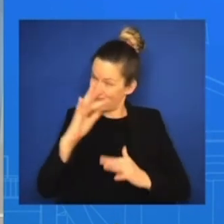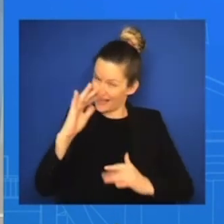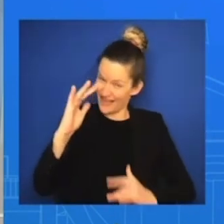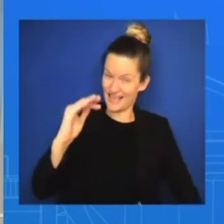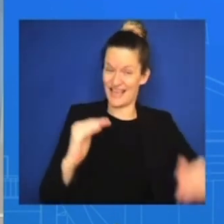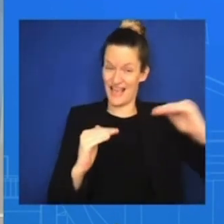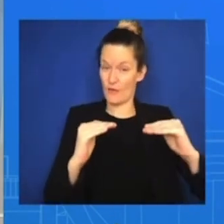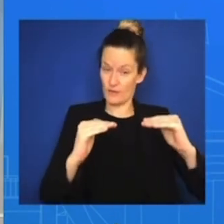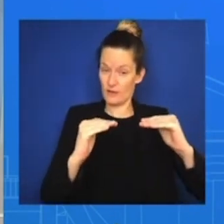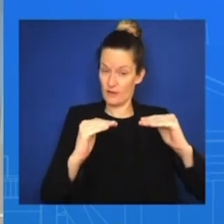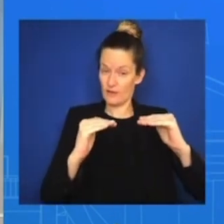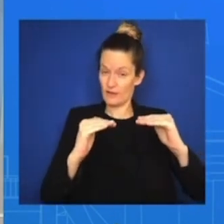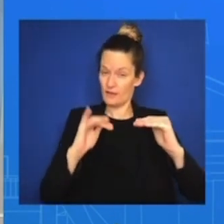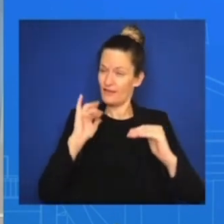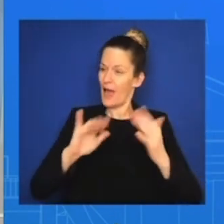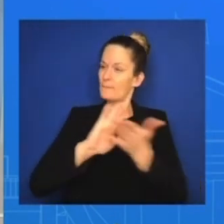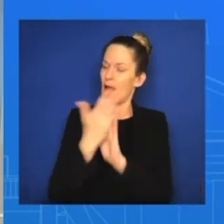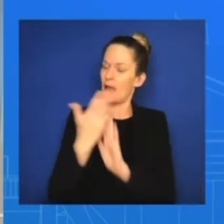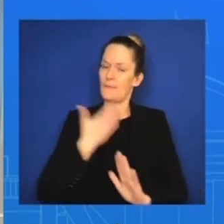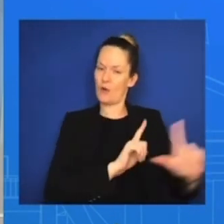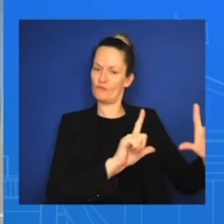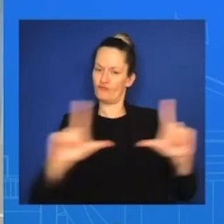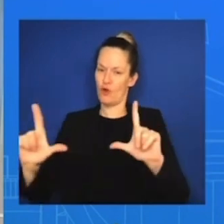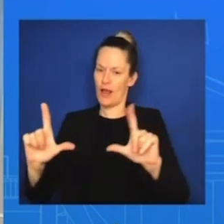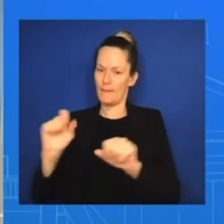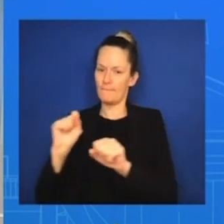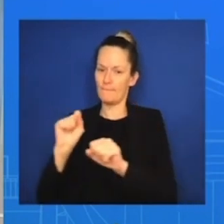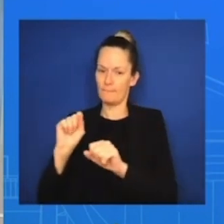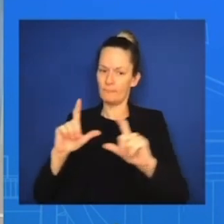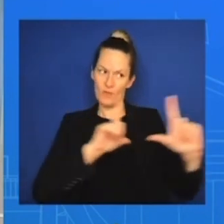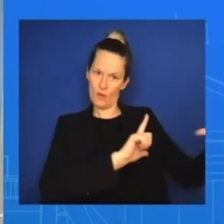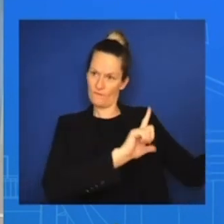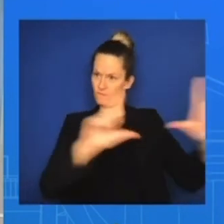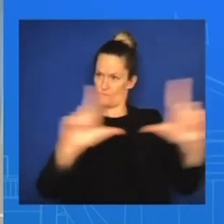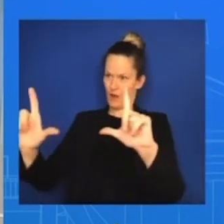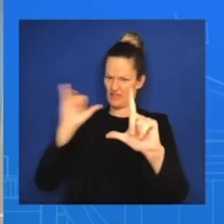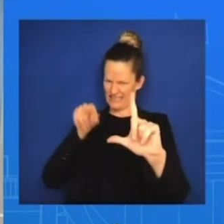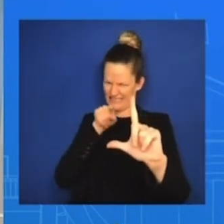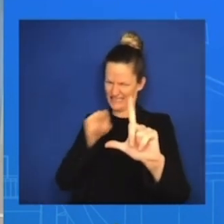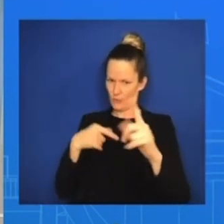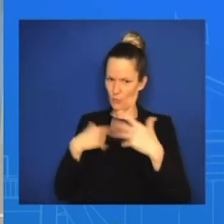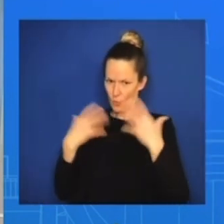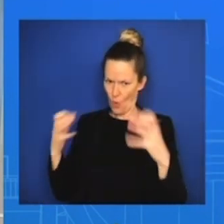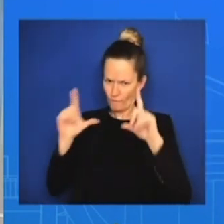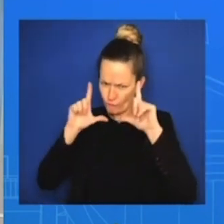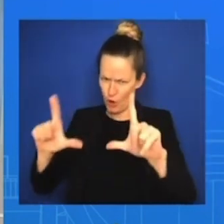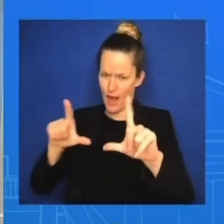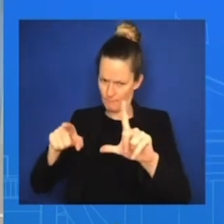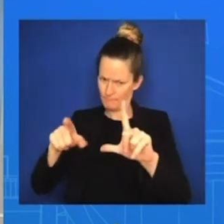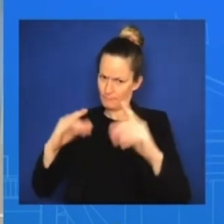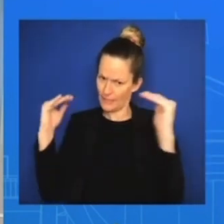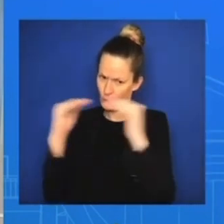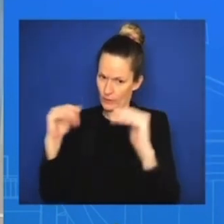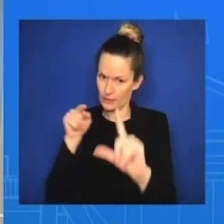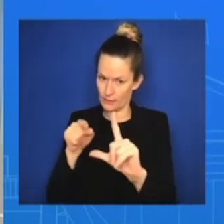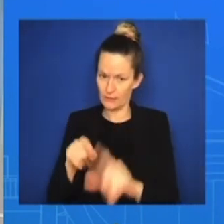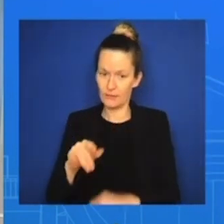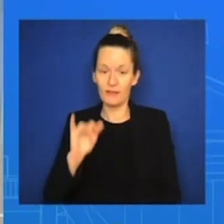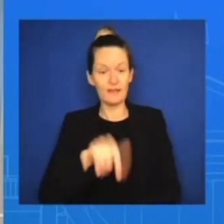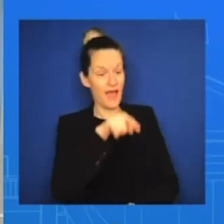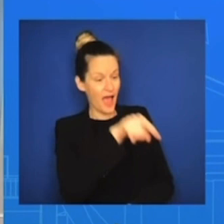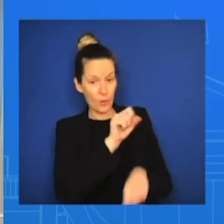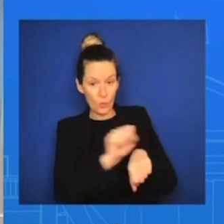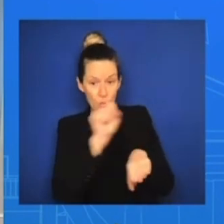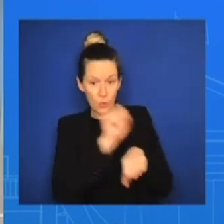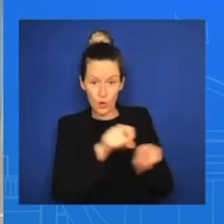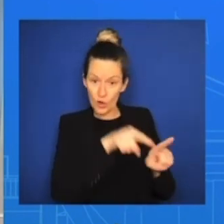say that it's hard to say where one thing really ends and the other begins. But a big part of our work has been around the